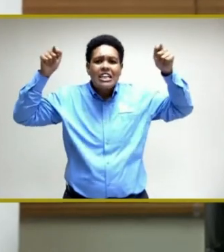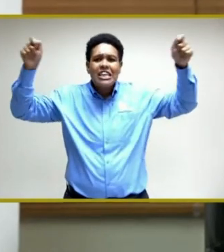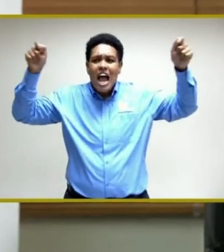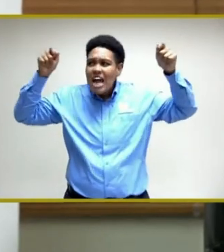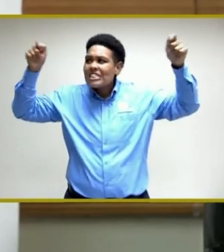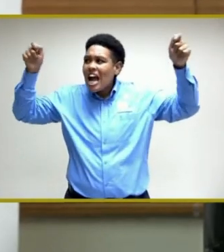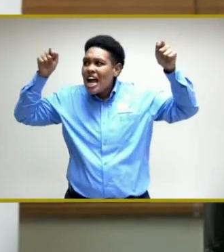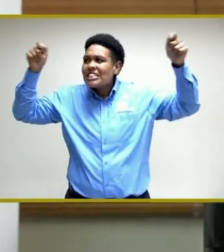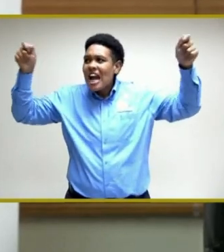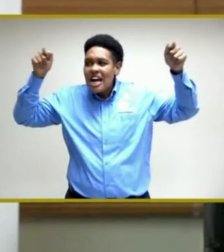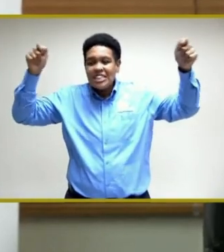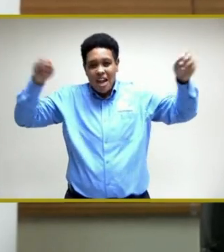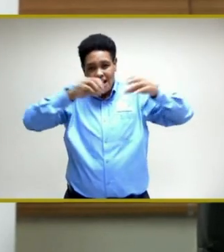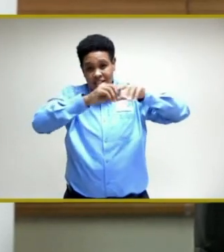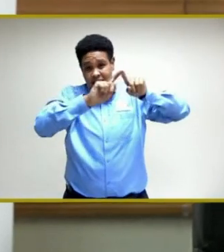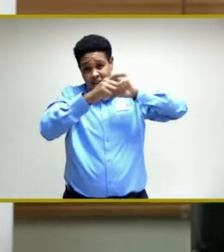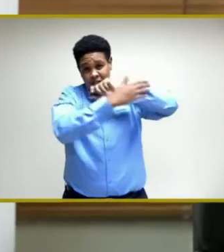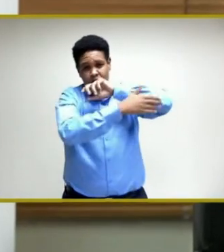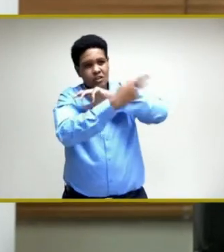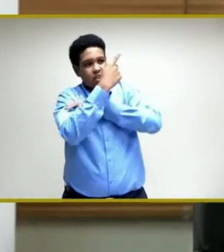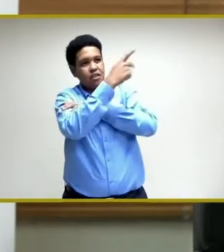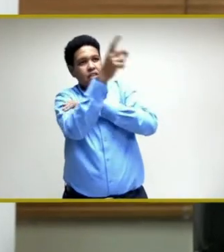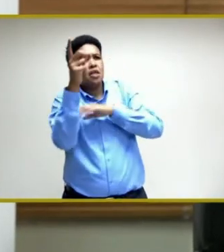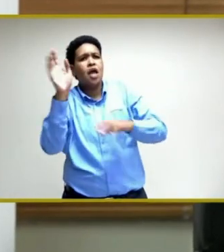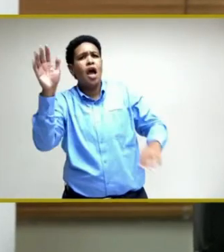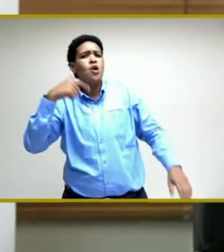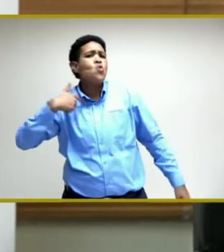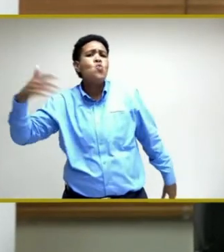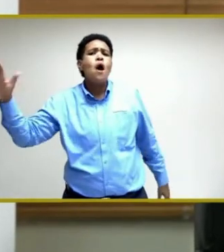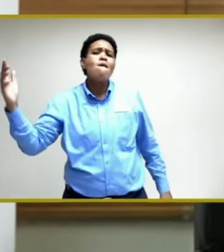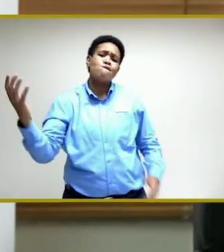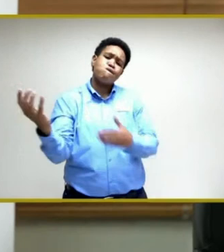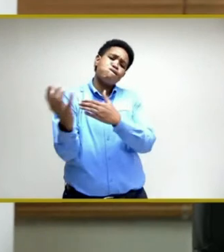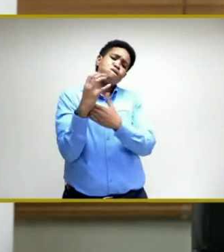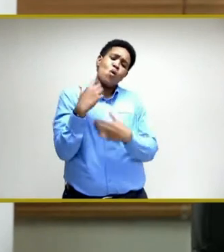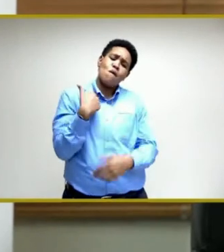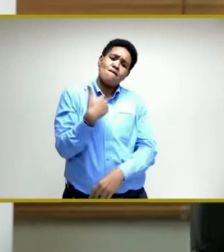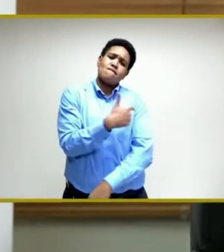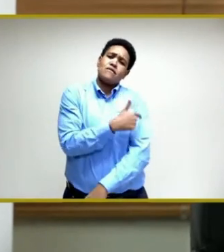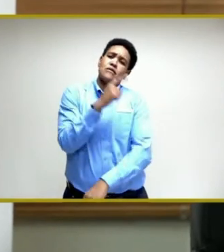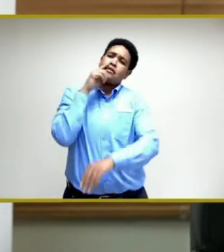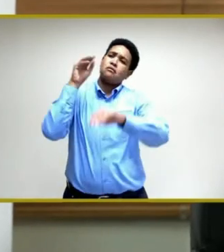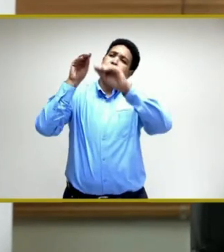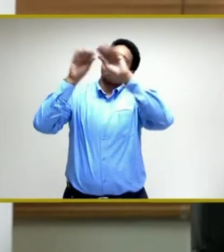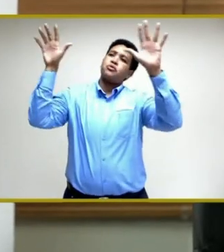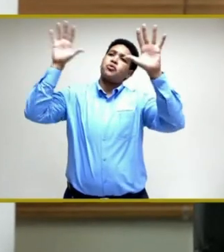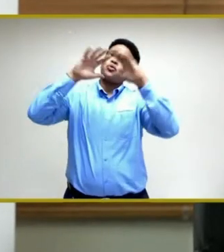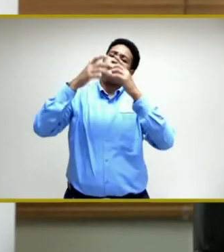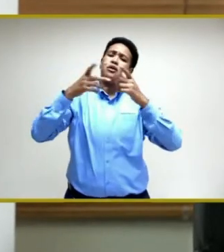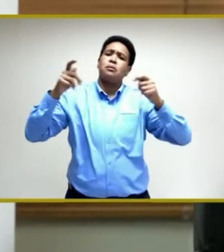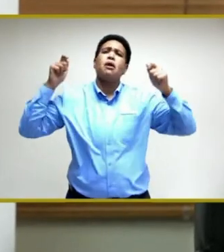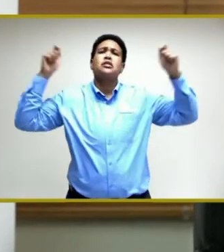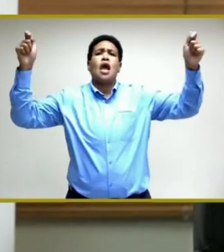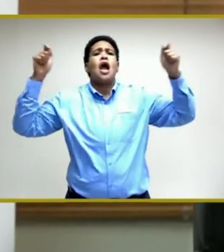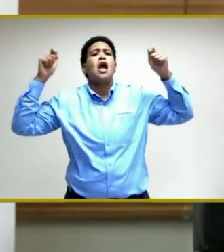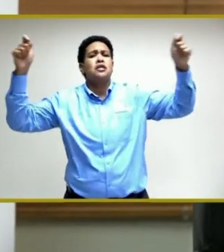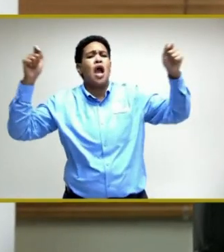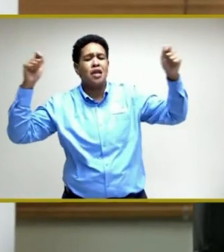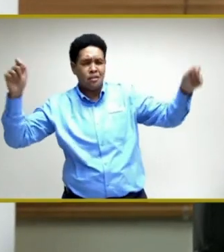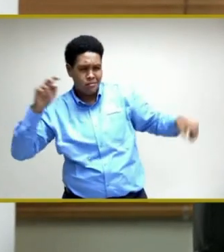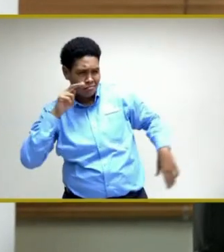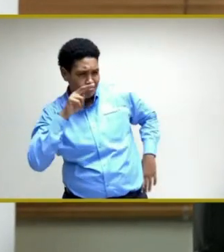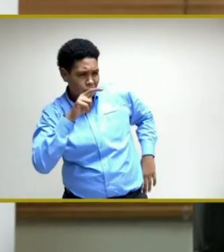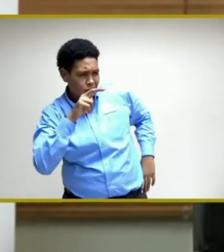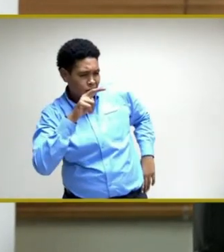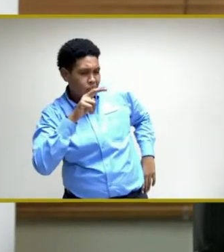as well as in the wider world, and certainly a raging debate by